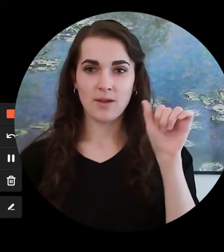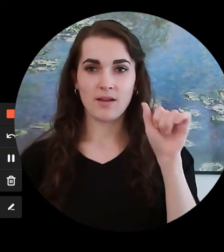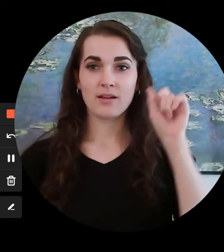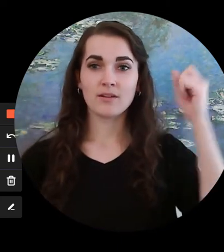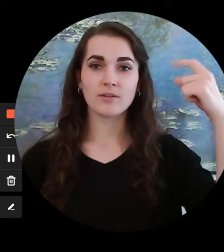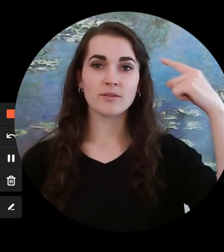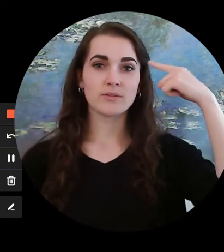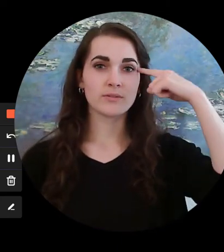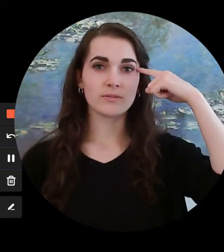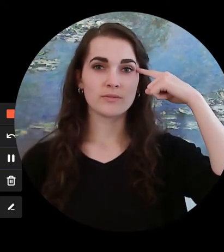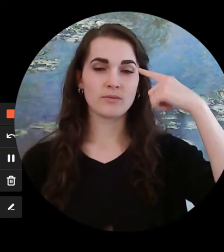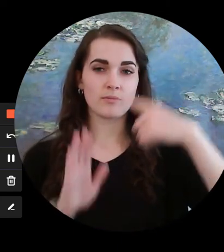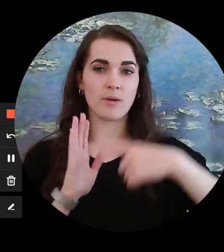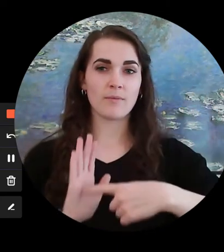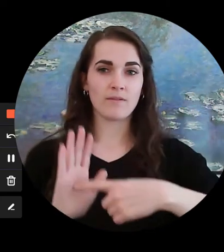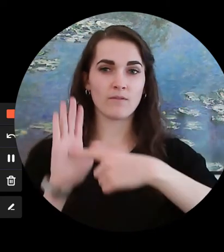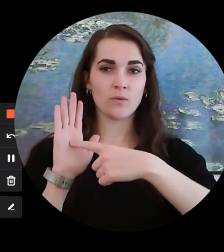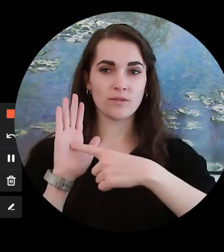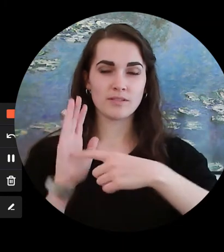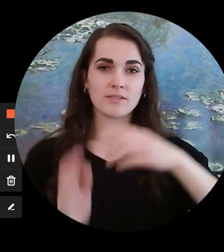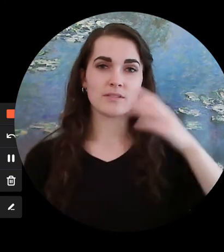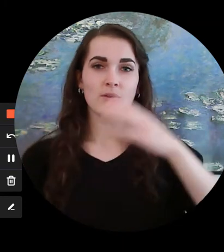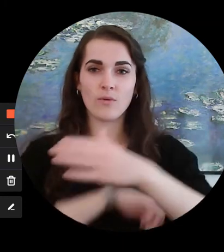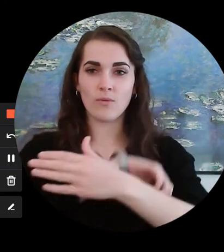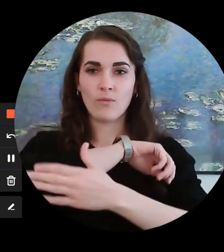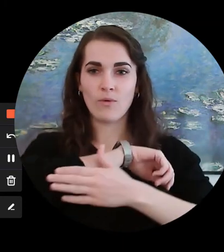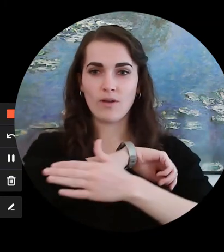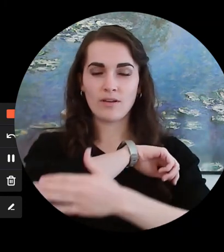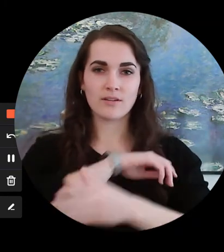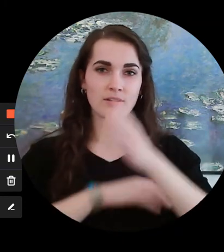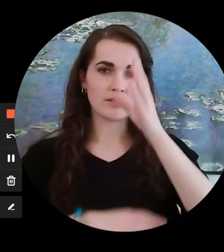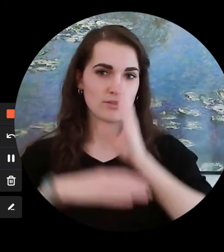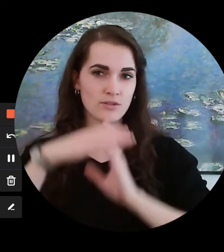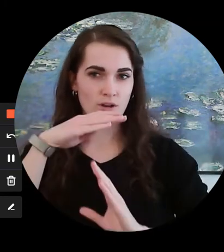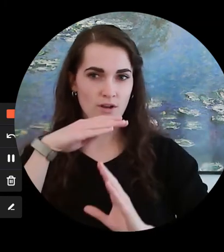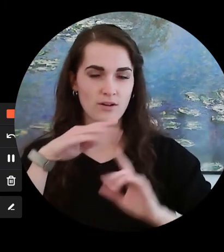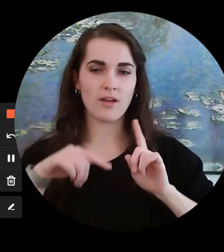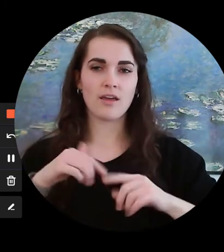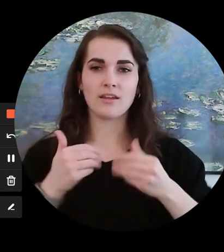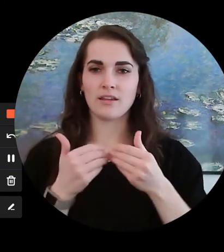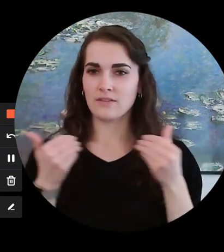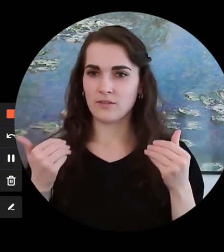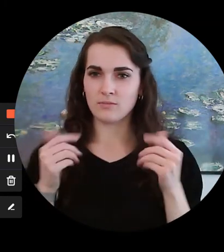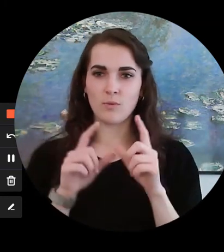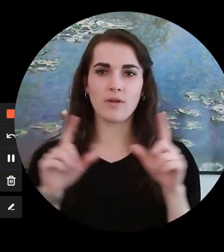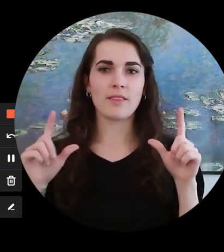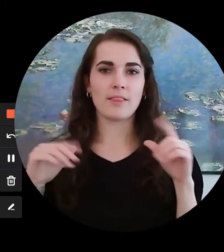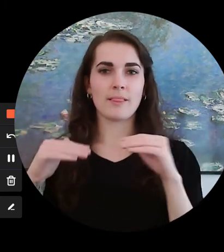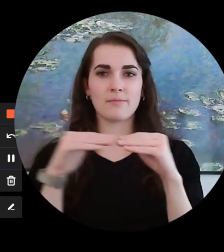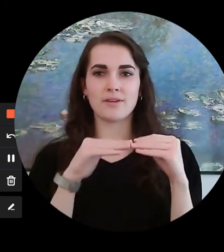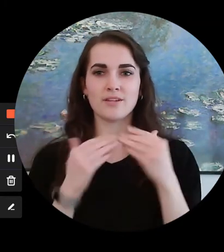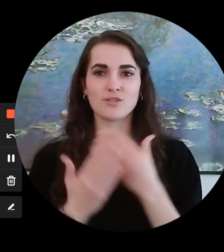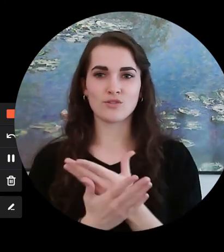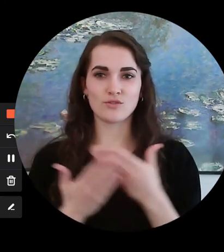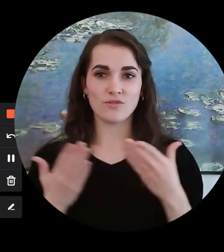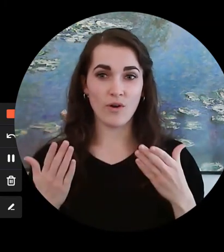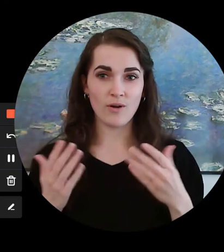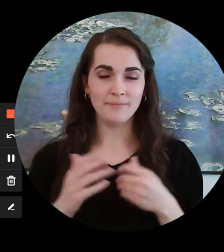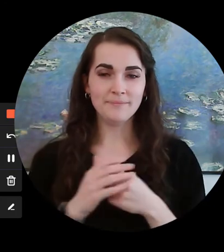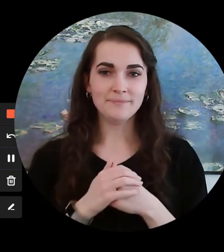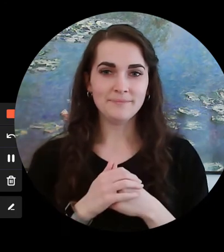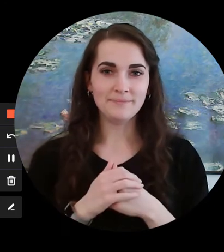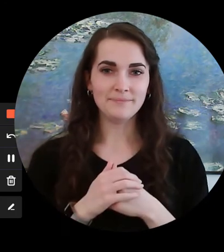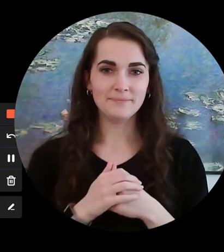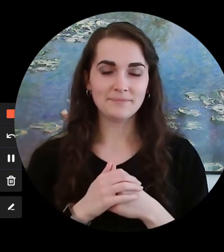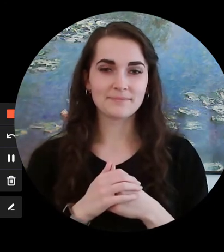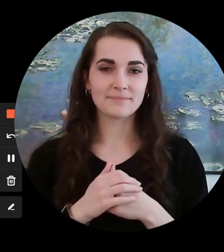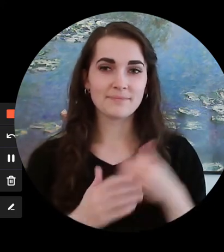of America and to the republic for which it stands, one nation under God and divisible with liberty and justice for all.